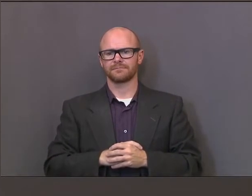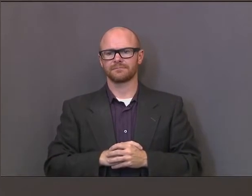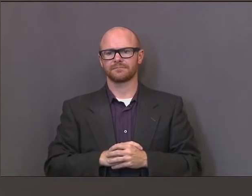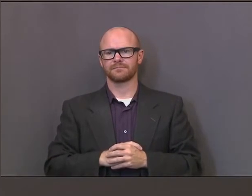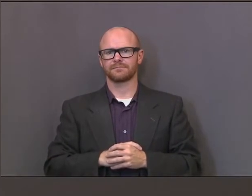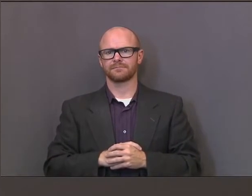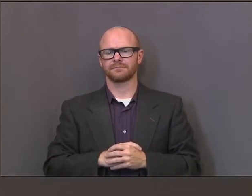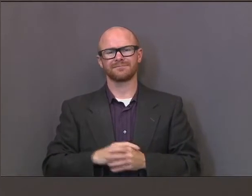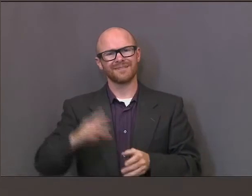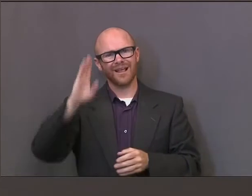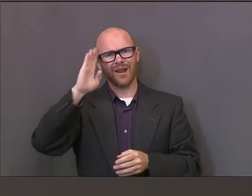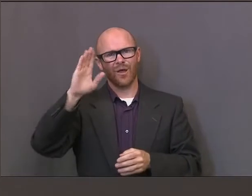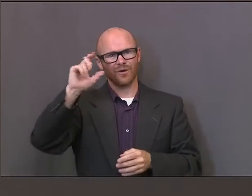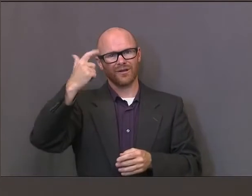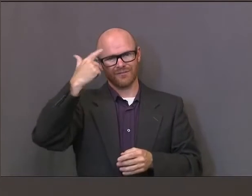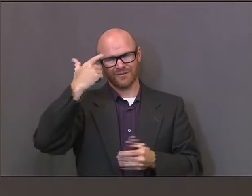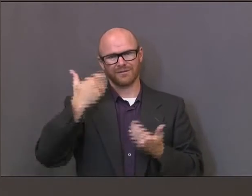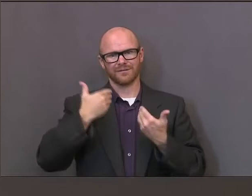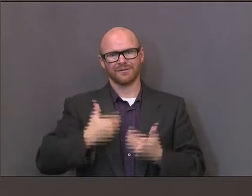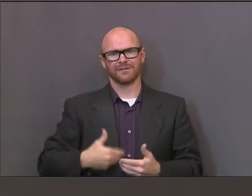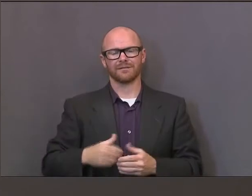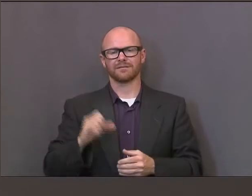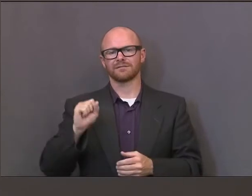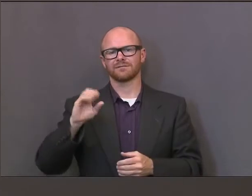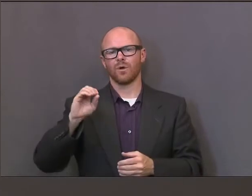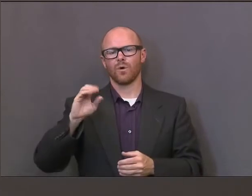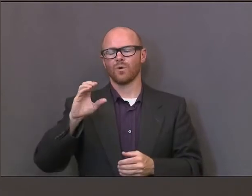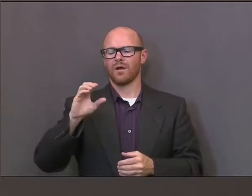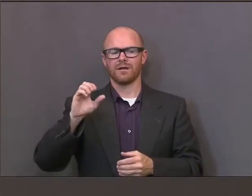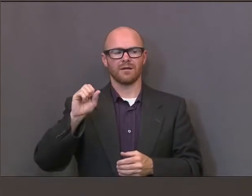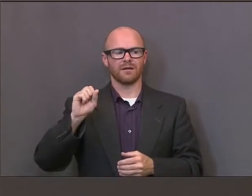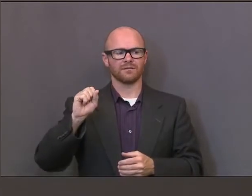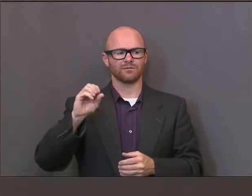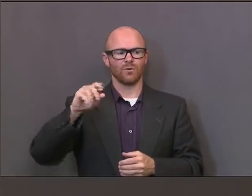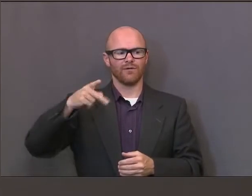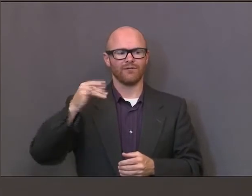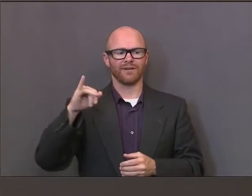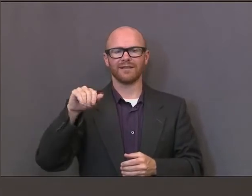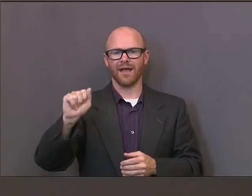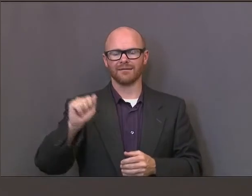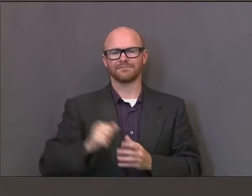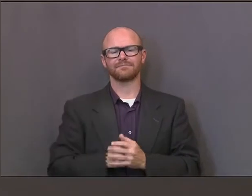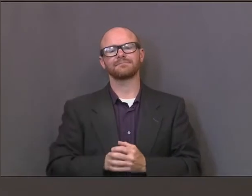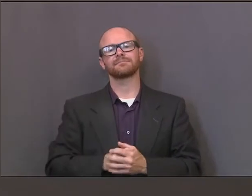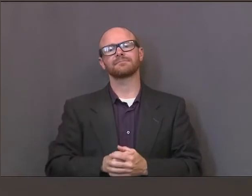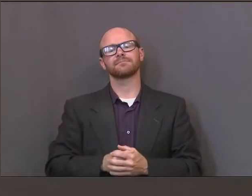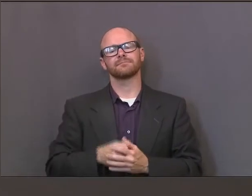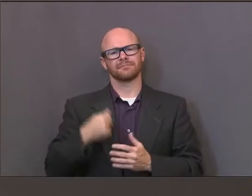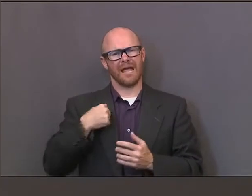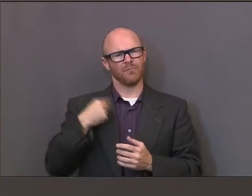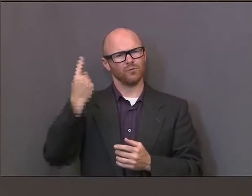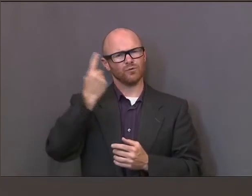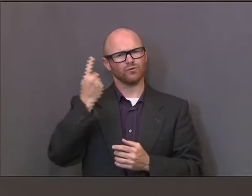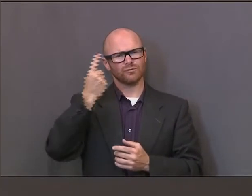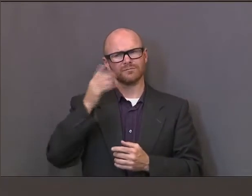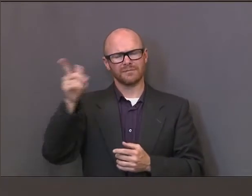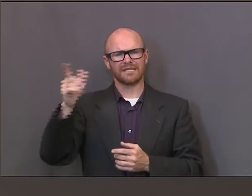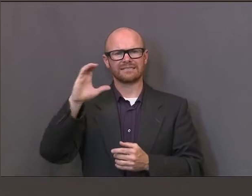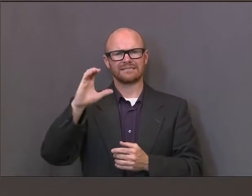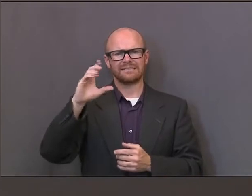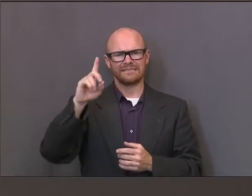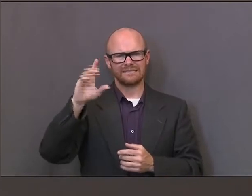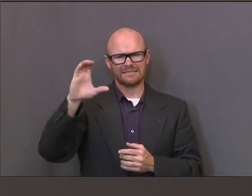Hi, Governor. This is Sophia Eppolito with the Associated Press. I was wondering, the CDC and the Trump